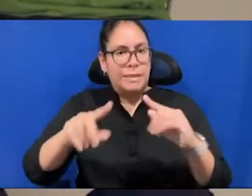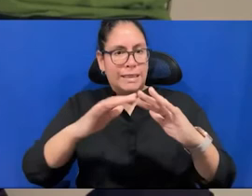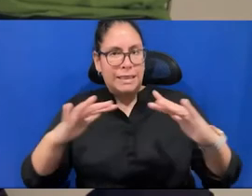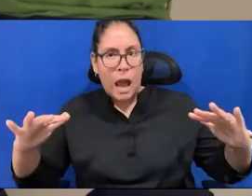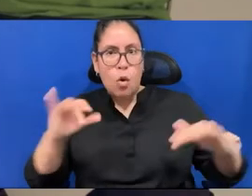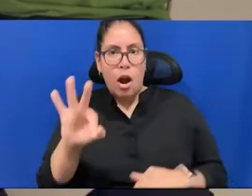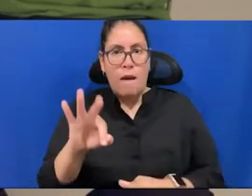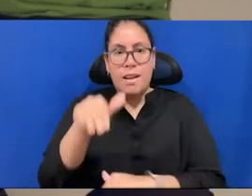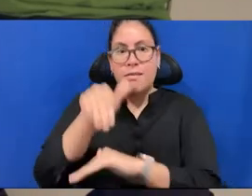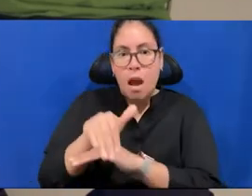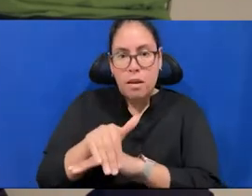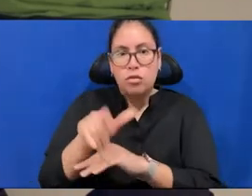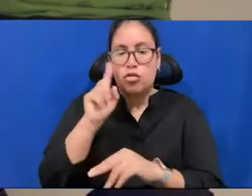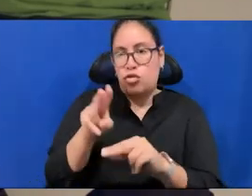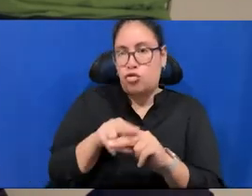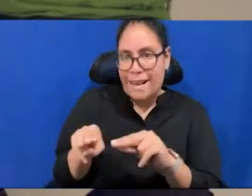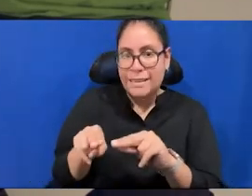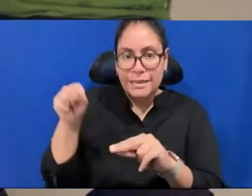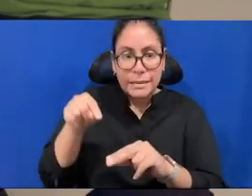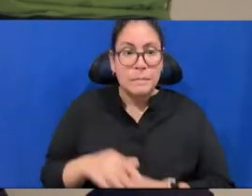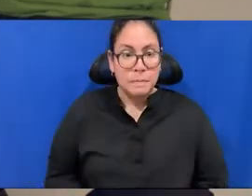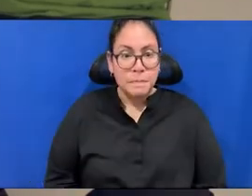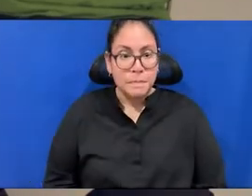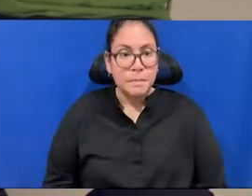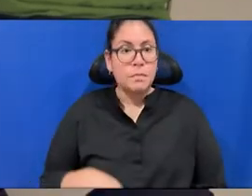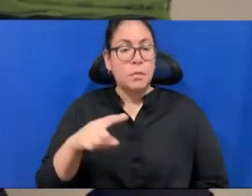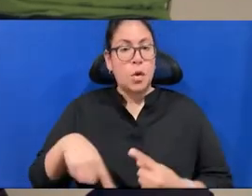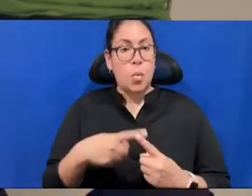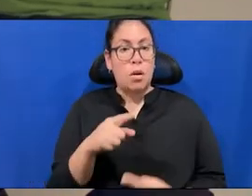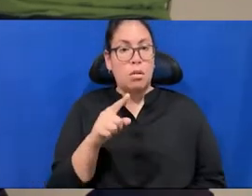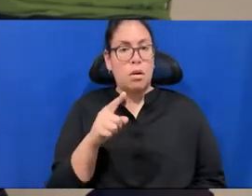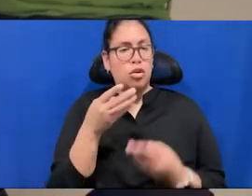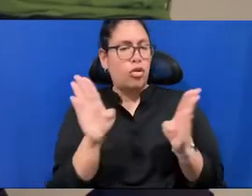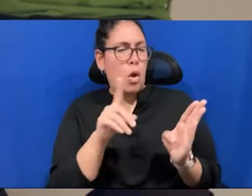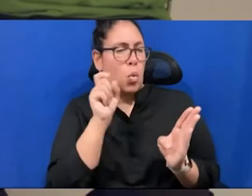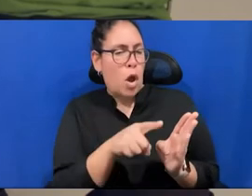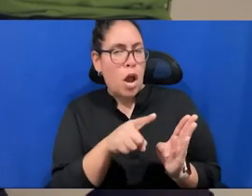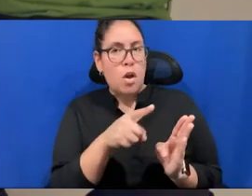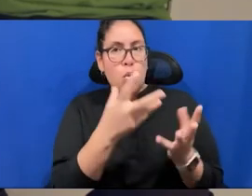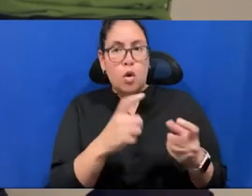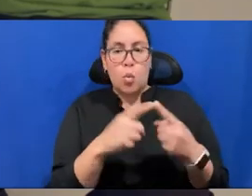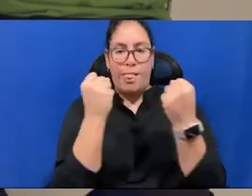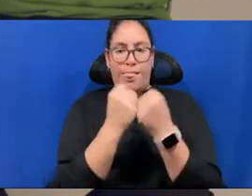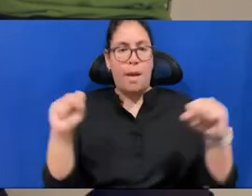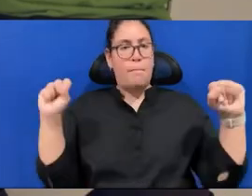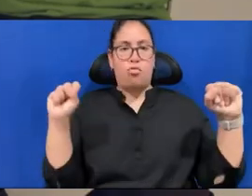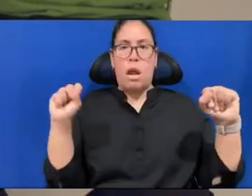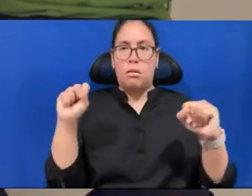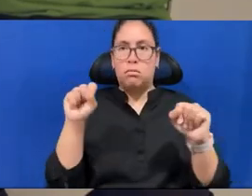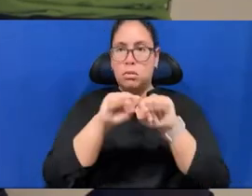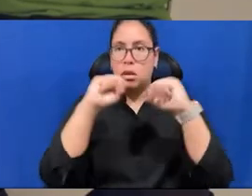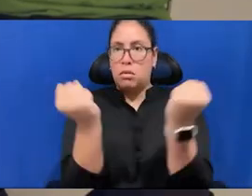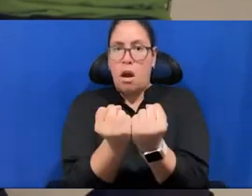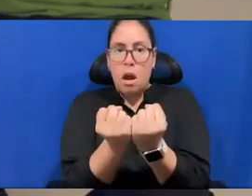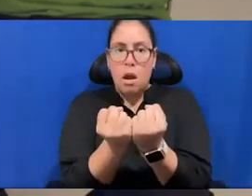when Roman Kaczarnik talks about the idea that we need to liberate society from this idea of short-termism, you know, and think about more